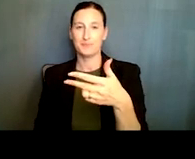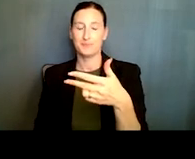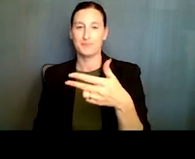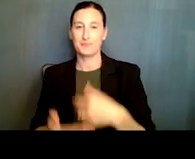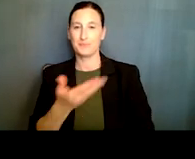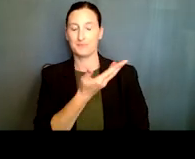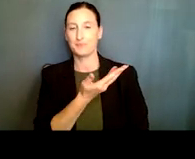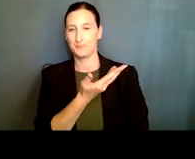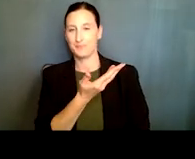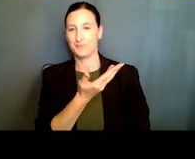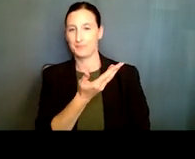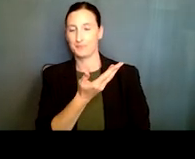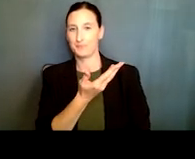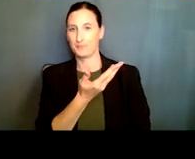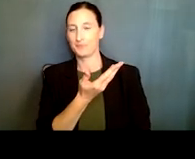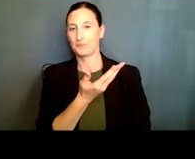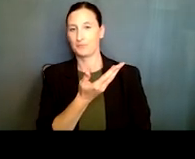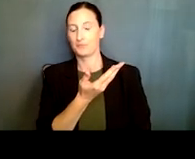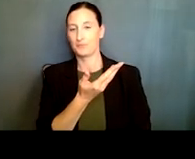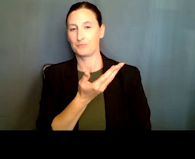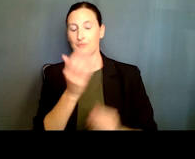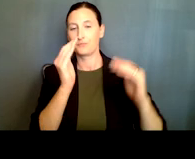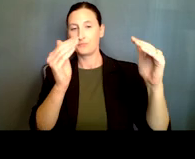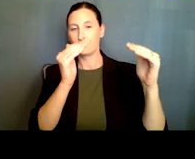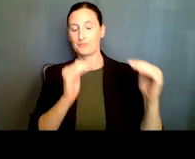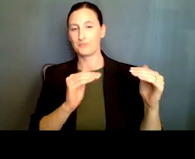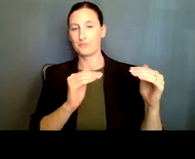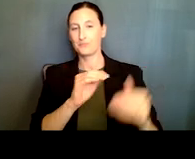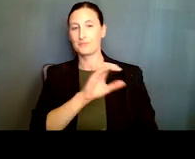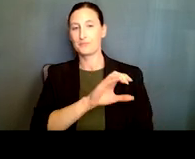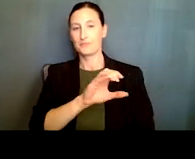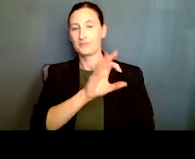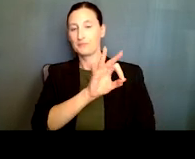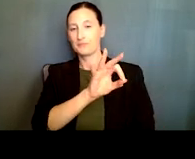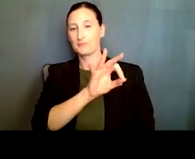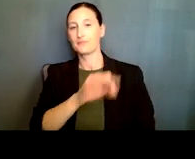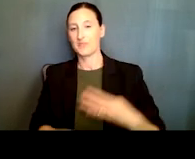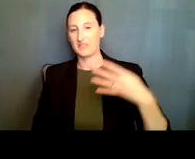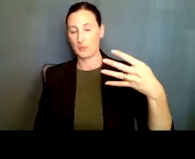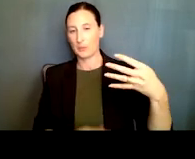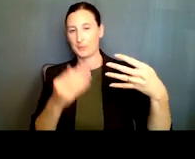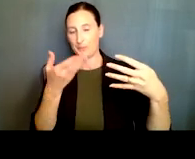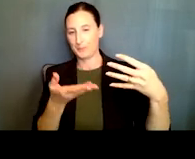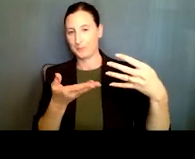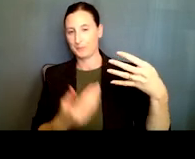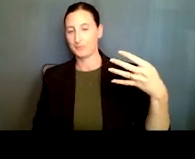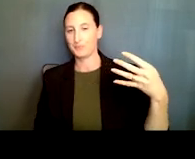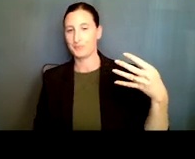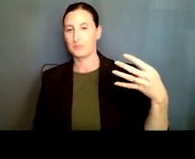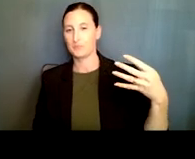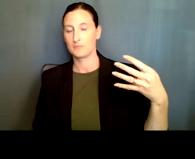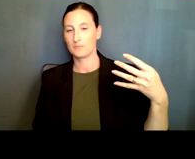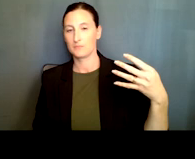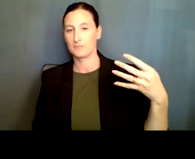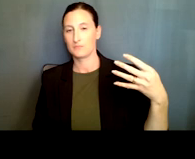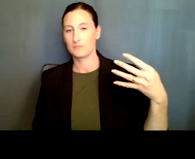information integration, informatics, and robust intelligence. In CCF, computer and communication foundations, we have algorithmic